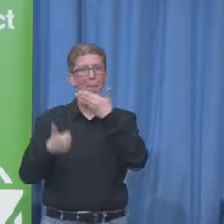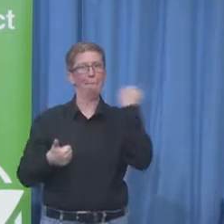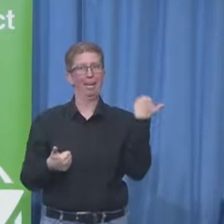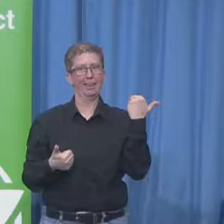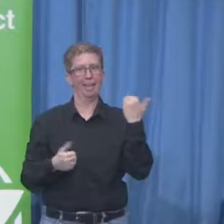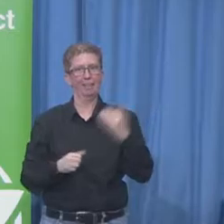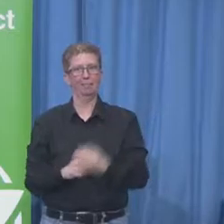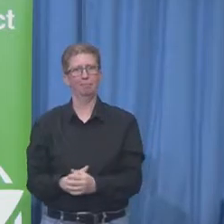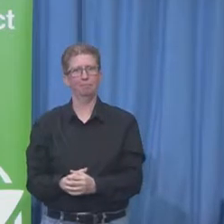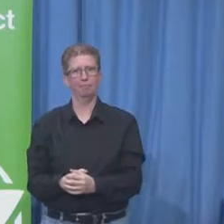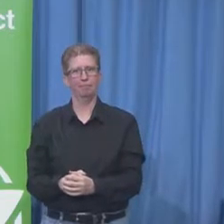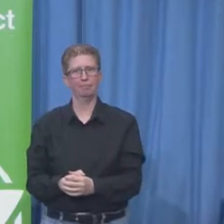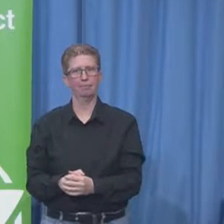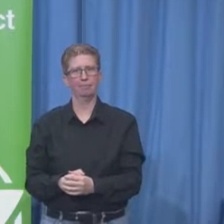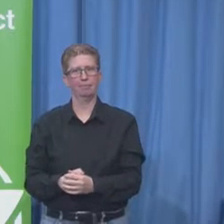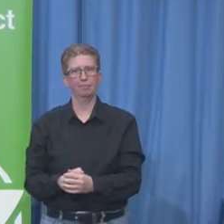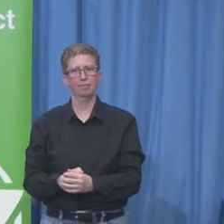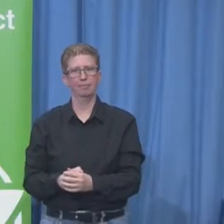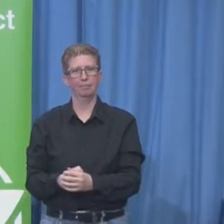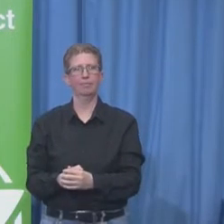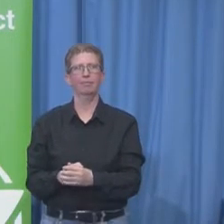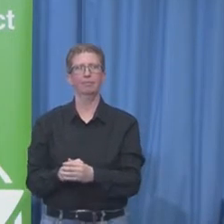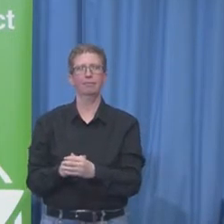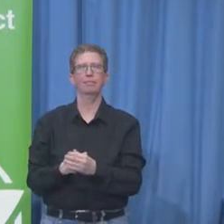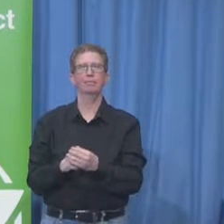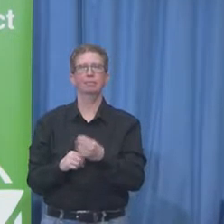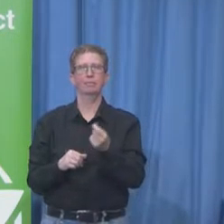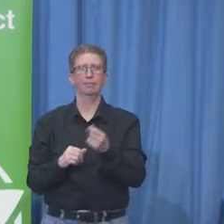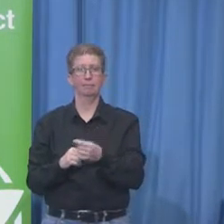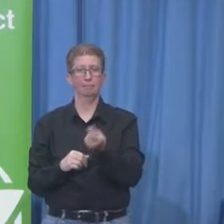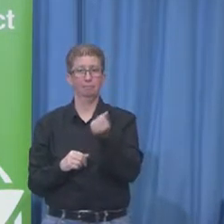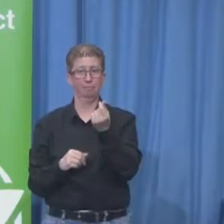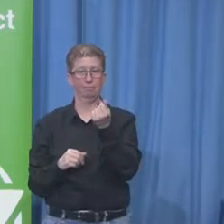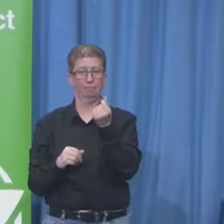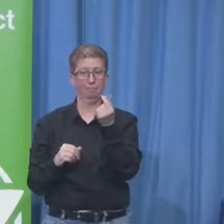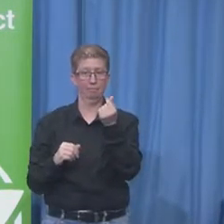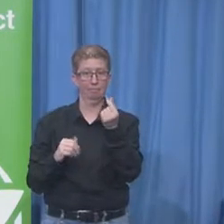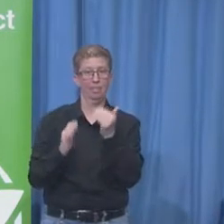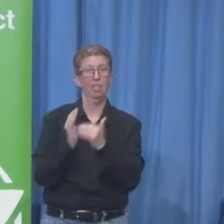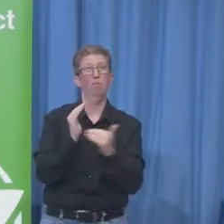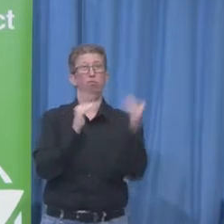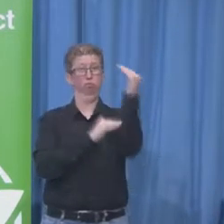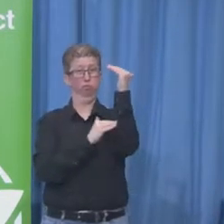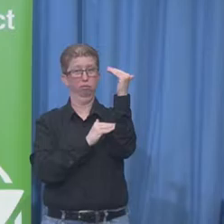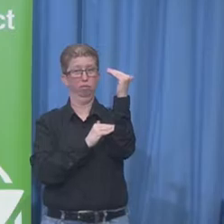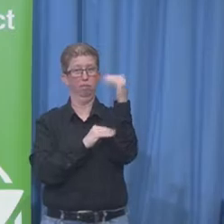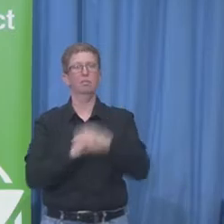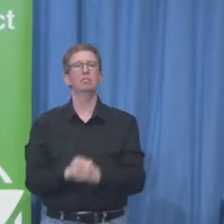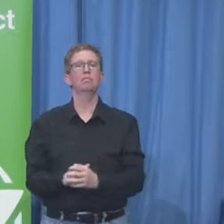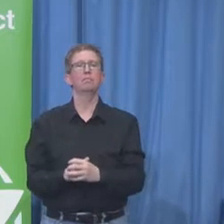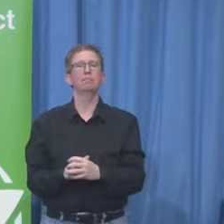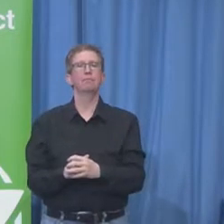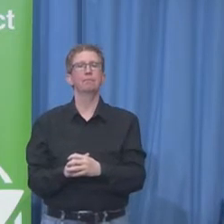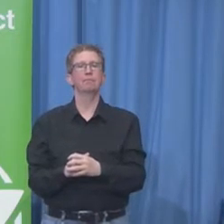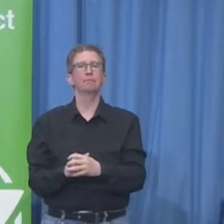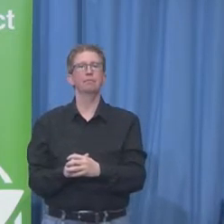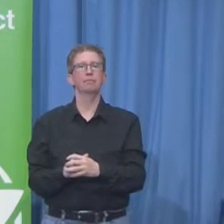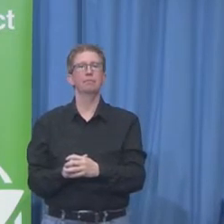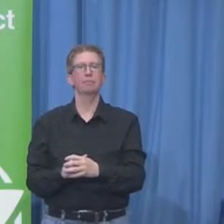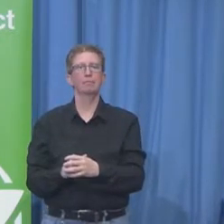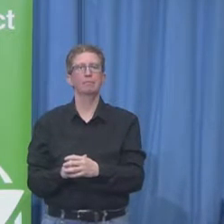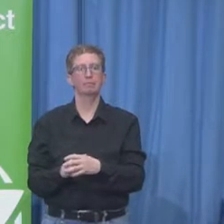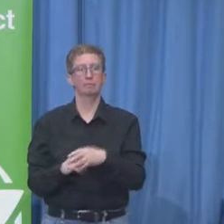penalties in some of these countries. And there's billions of dollars of brand equity, what I call brand equity. A company like Cisco,